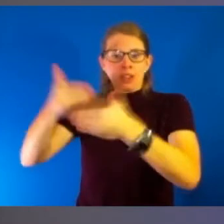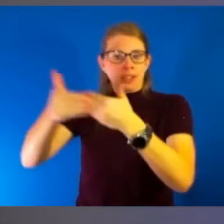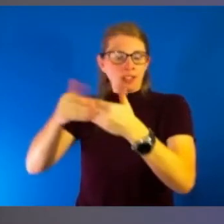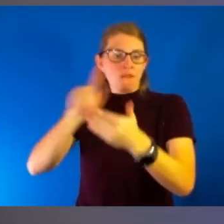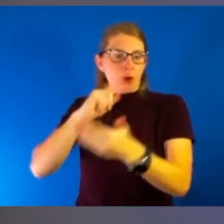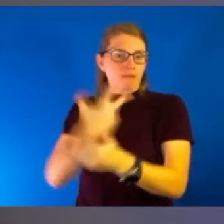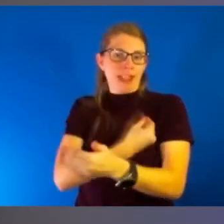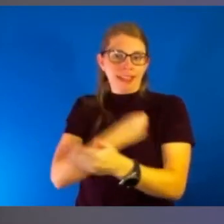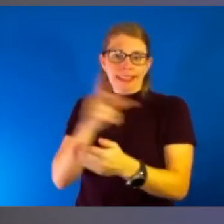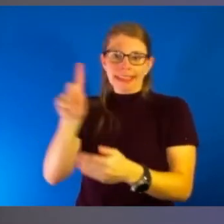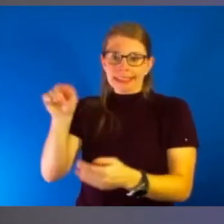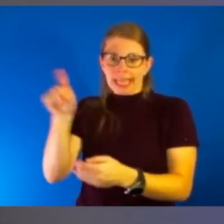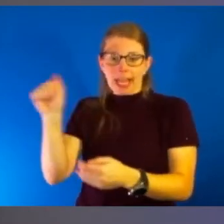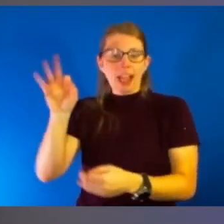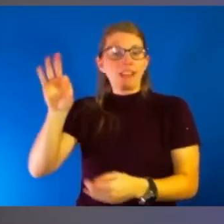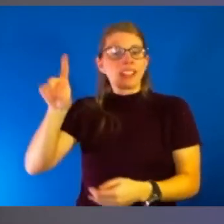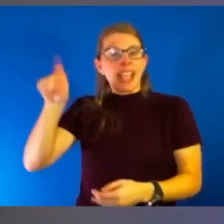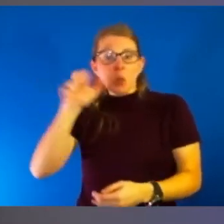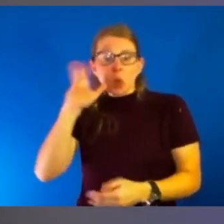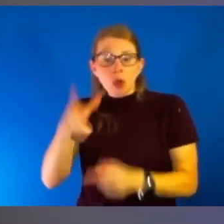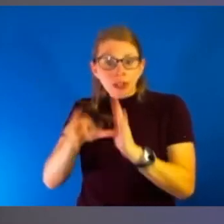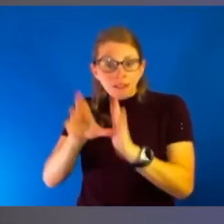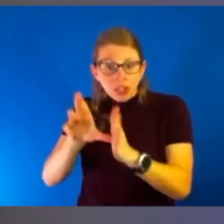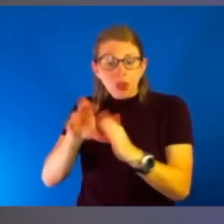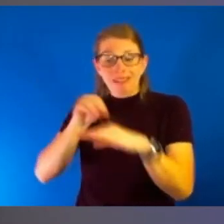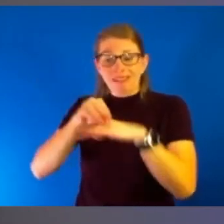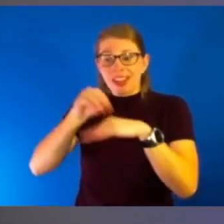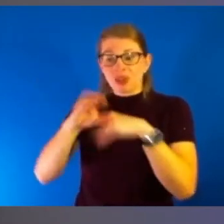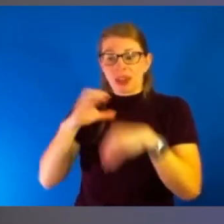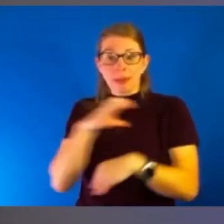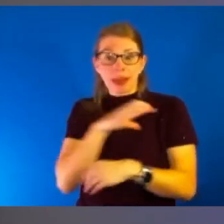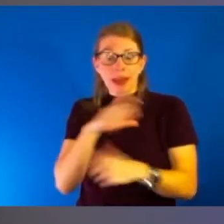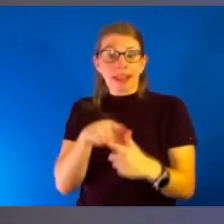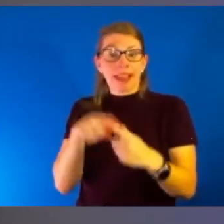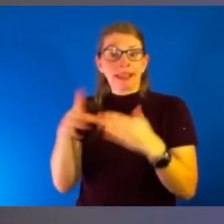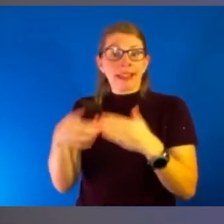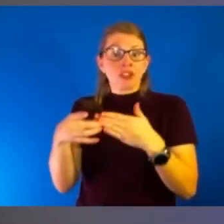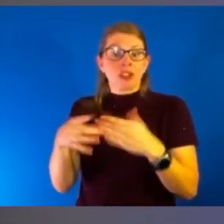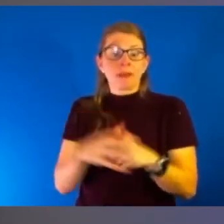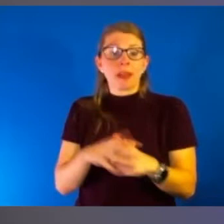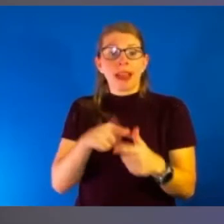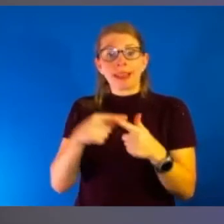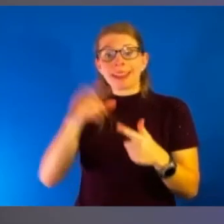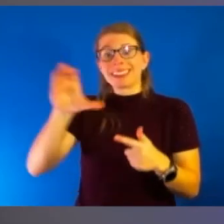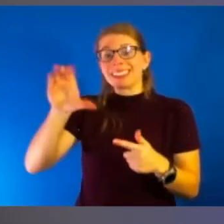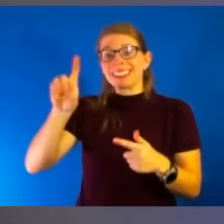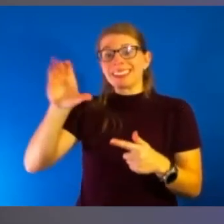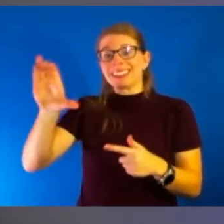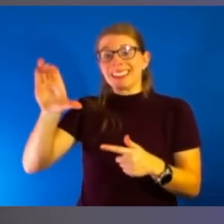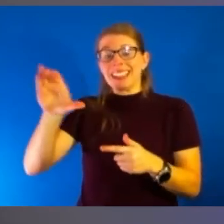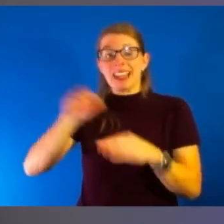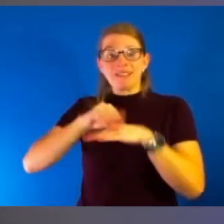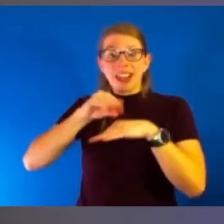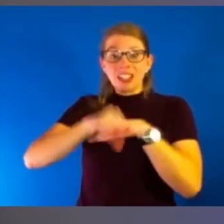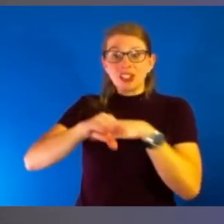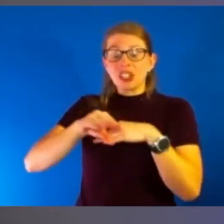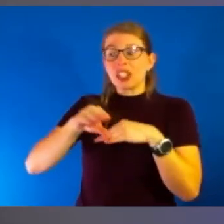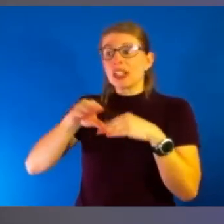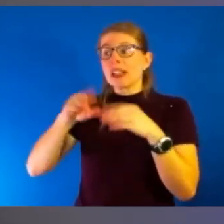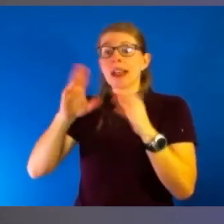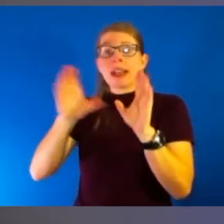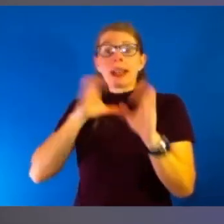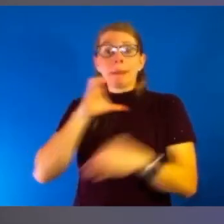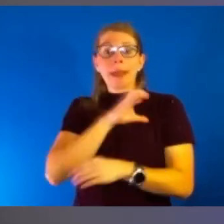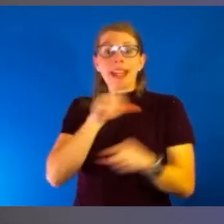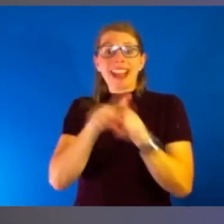The FDA will review and then their advisory committee and then their leadership and then the CDC advisory committee and then the CDC director. But I